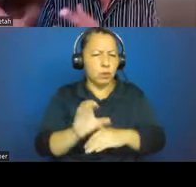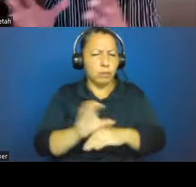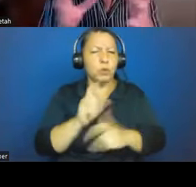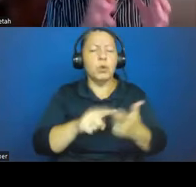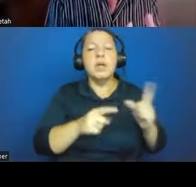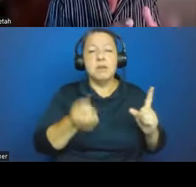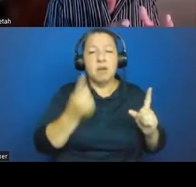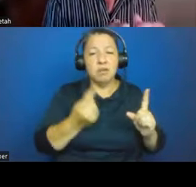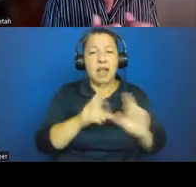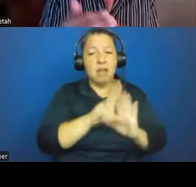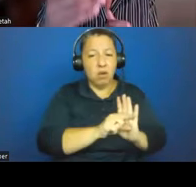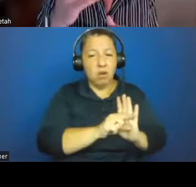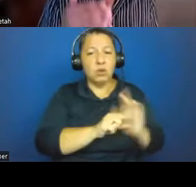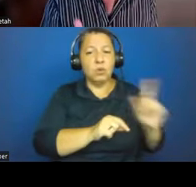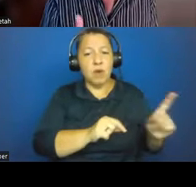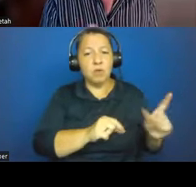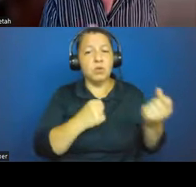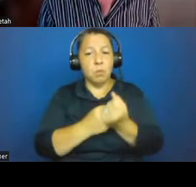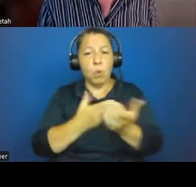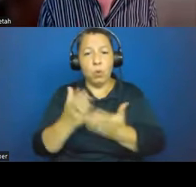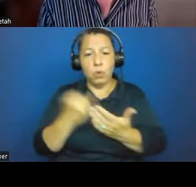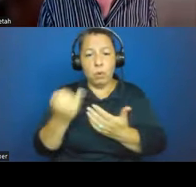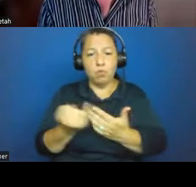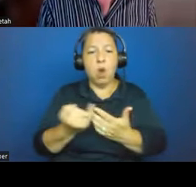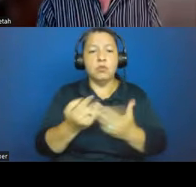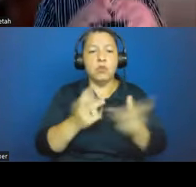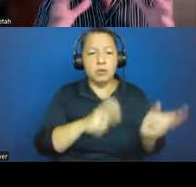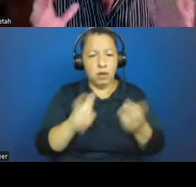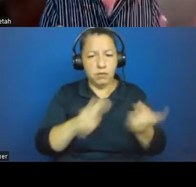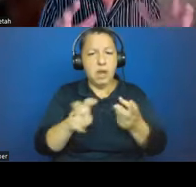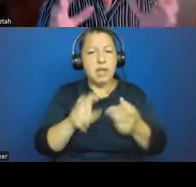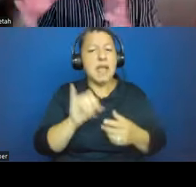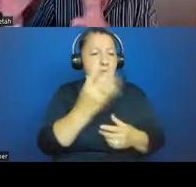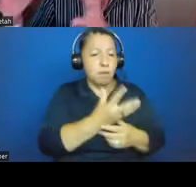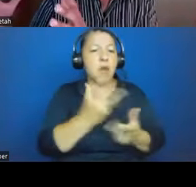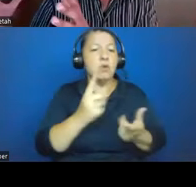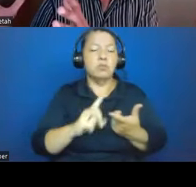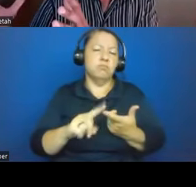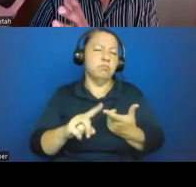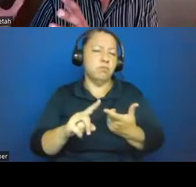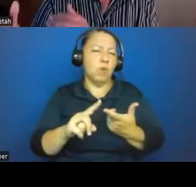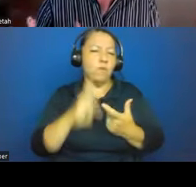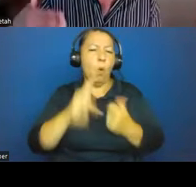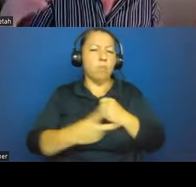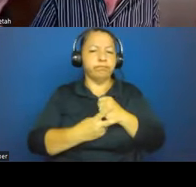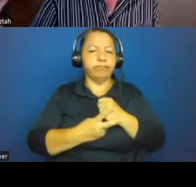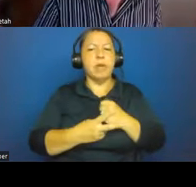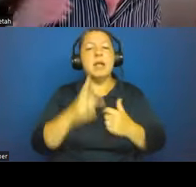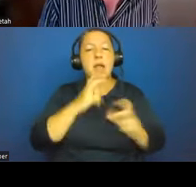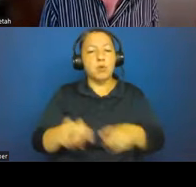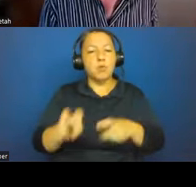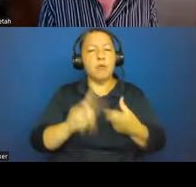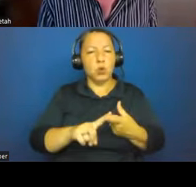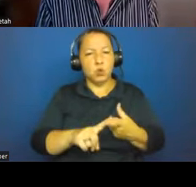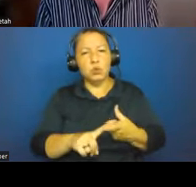undergraduates on our project on digitizing those archives. Those have been transformed into a platform, and